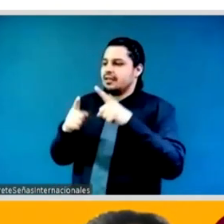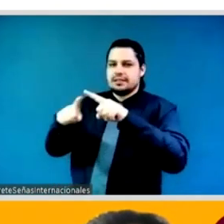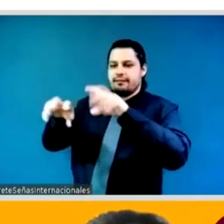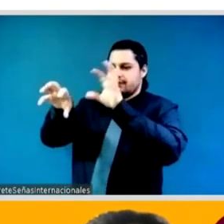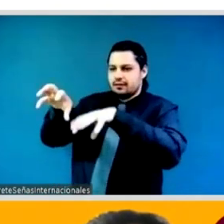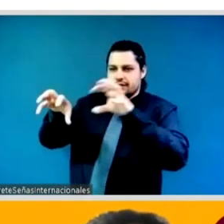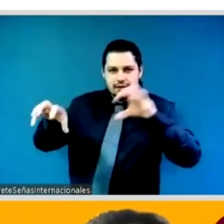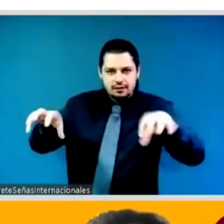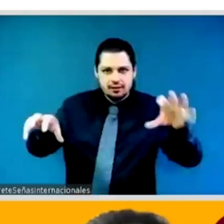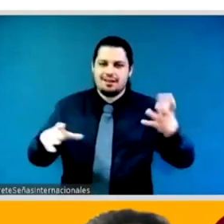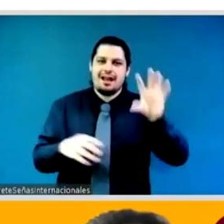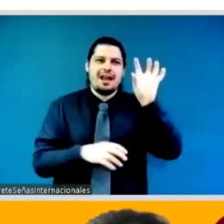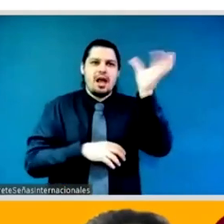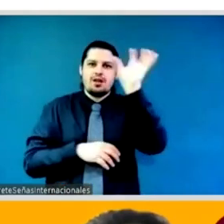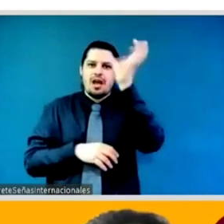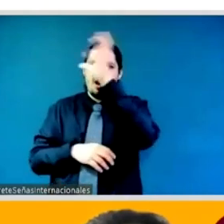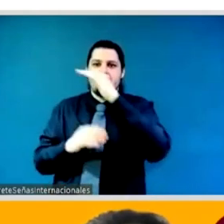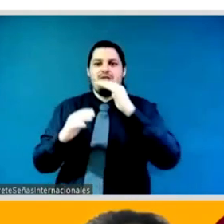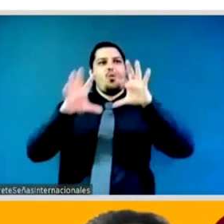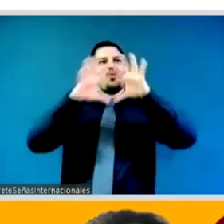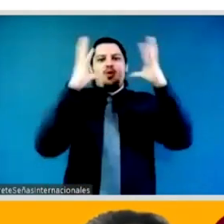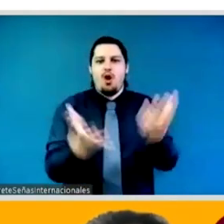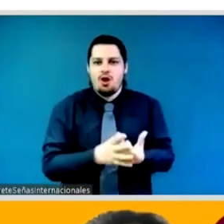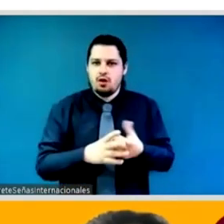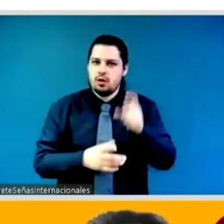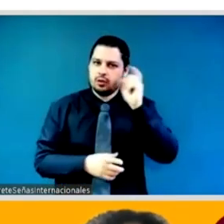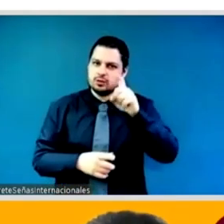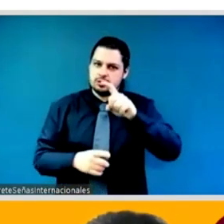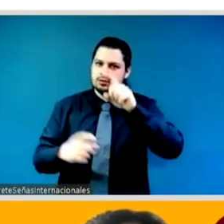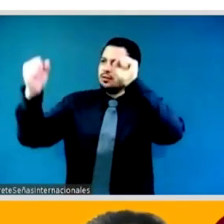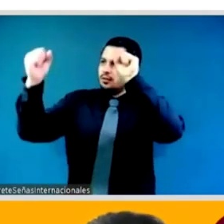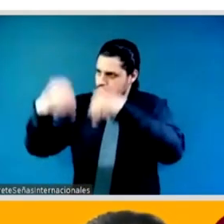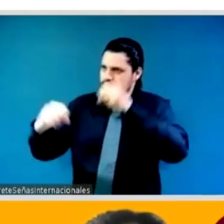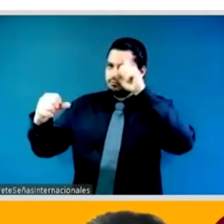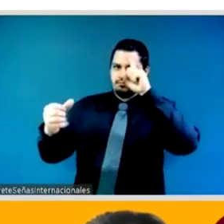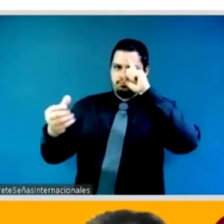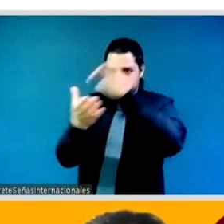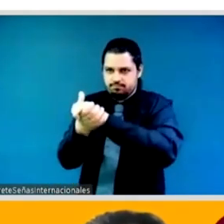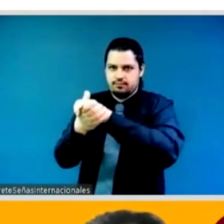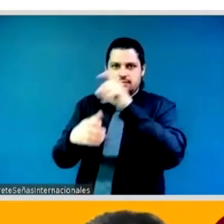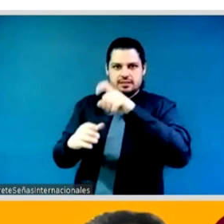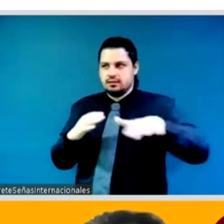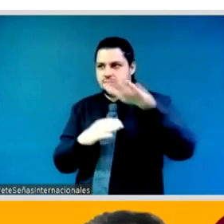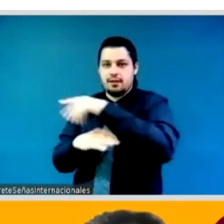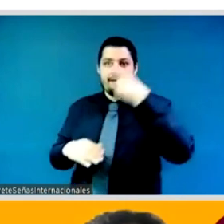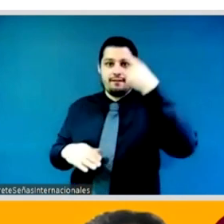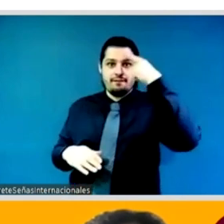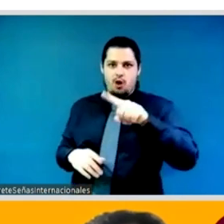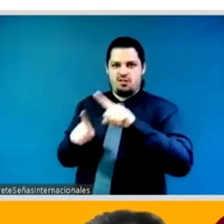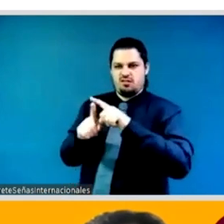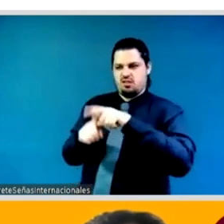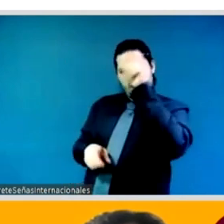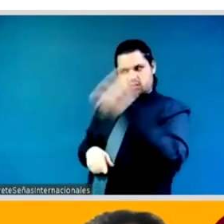norms and anti-gender anti-rights narratives discrimination stigma harassment